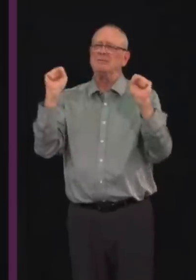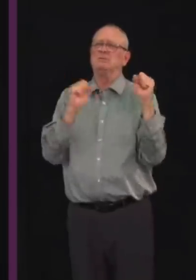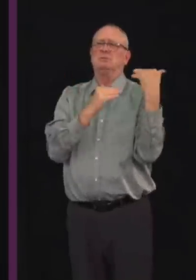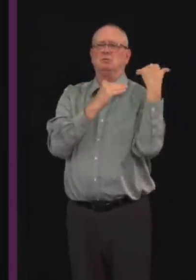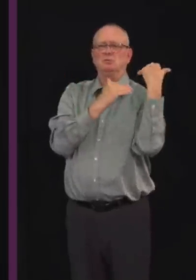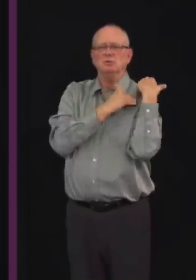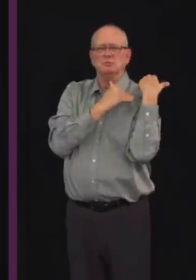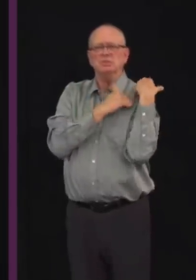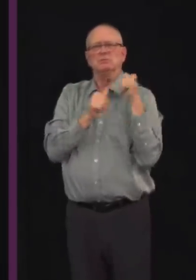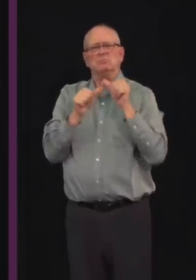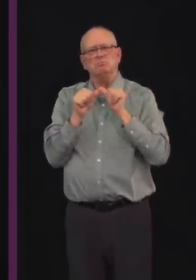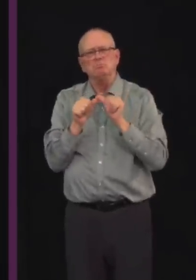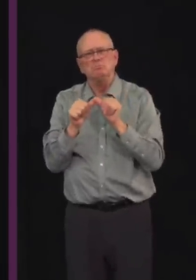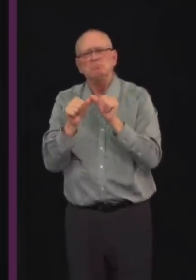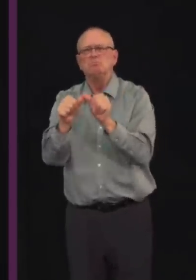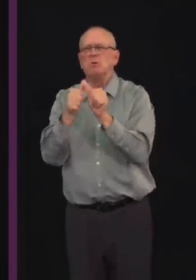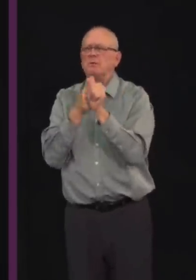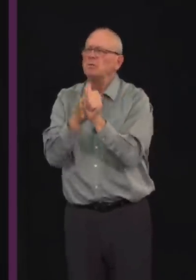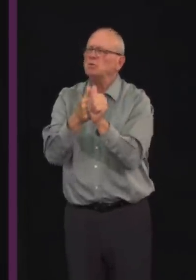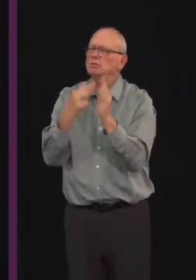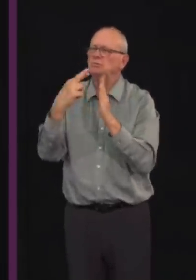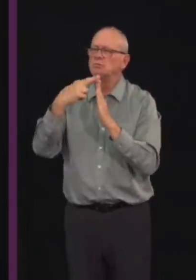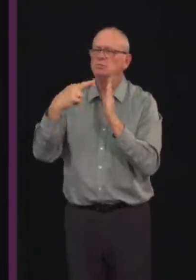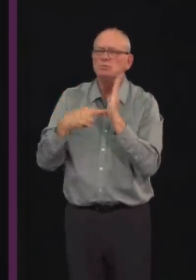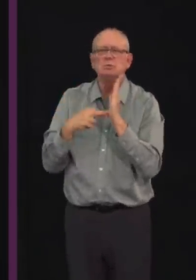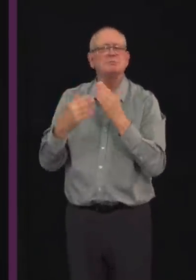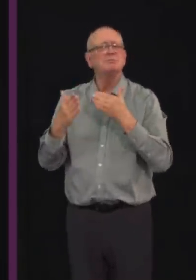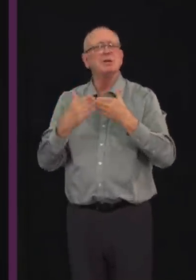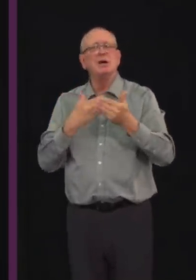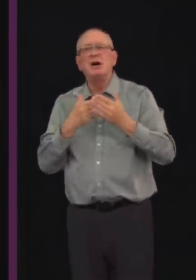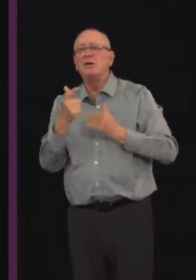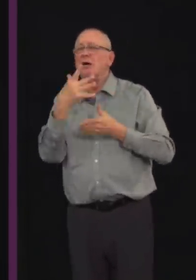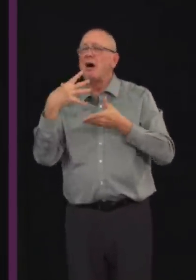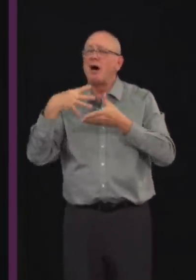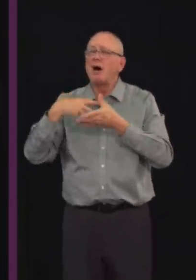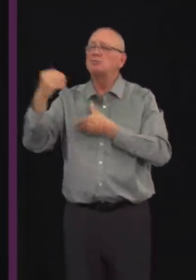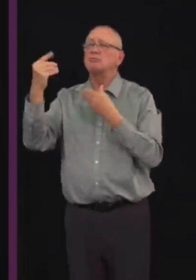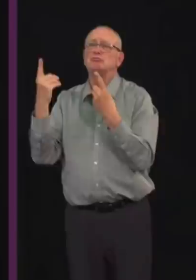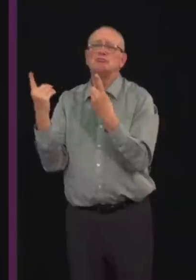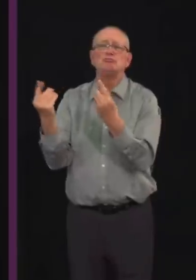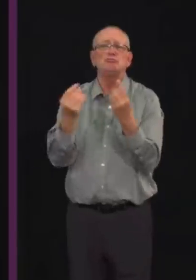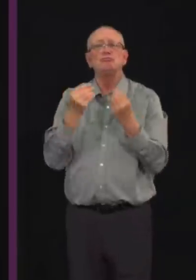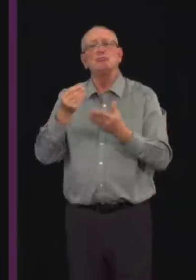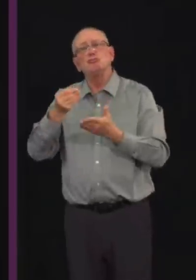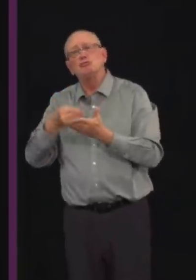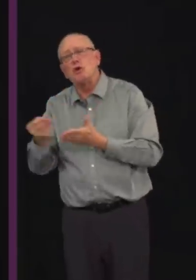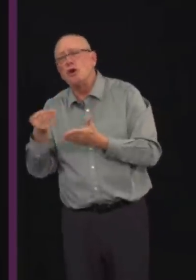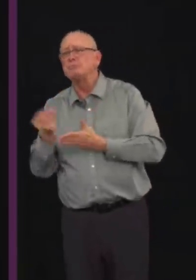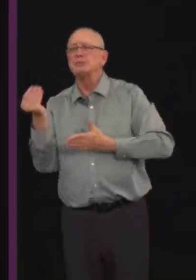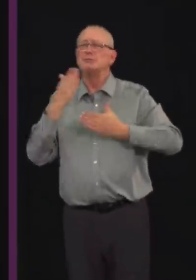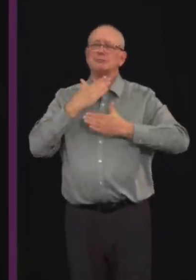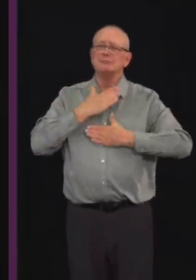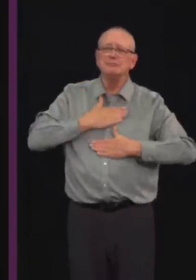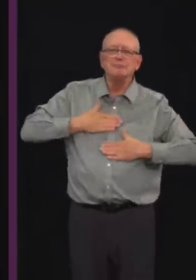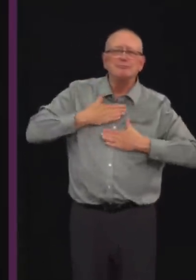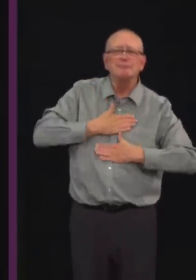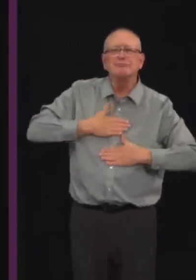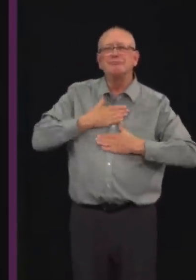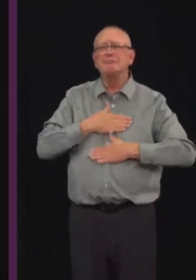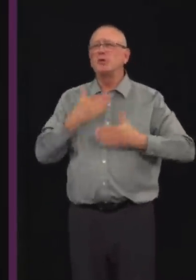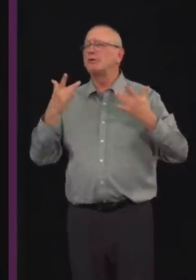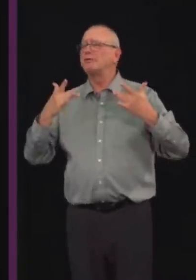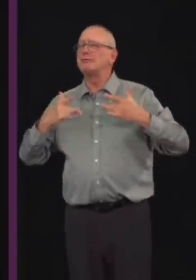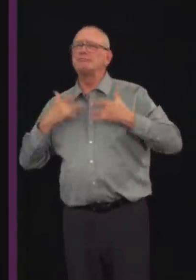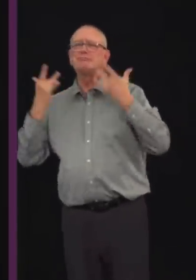driving or obtaining services and while you're enjoying recreational facilities and entertainment. I also want to emphasize that